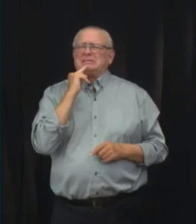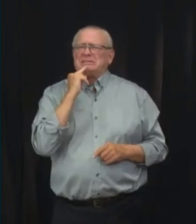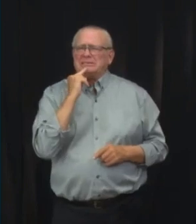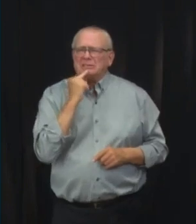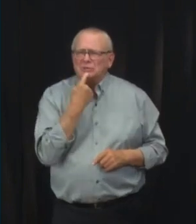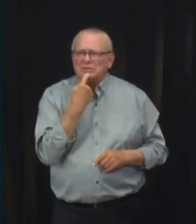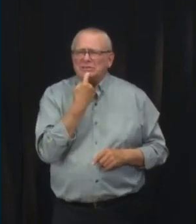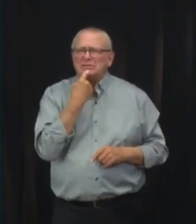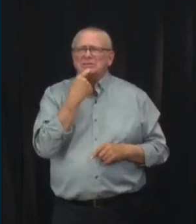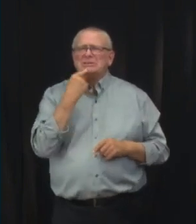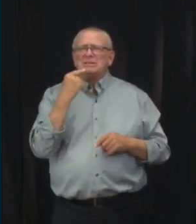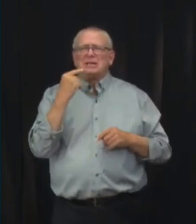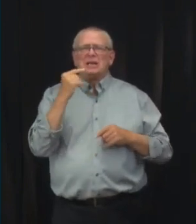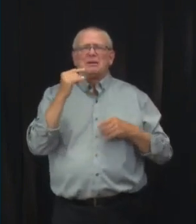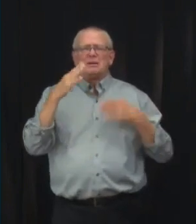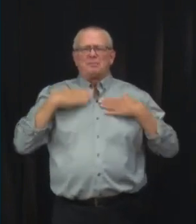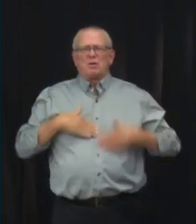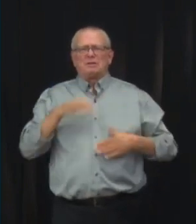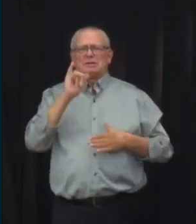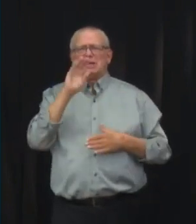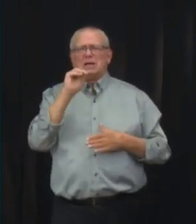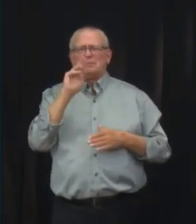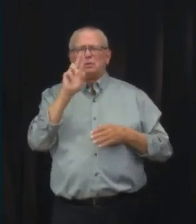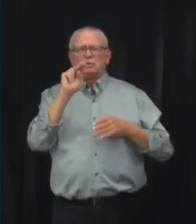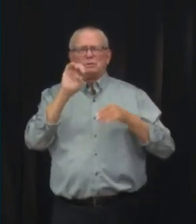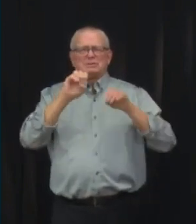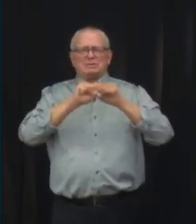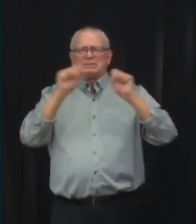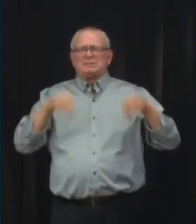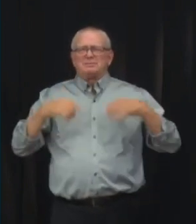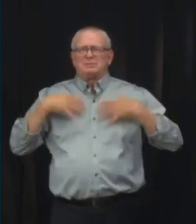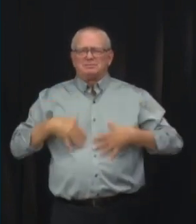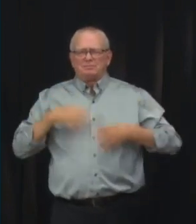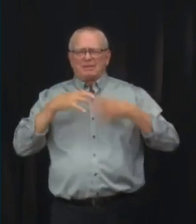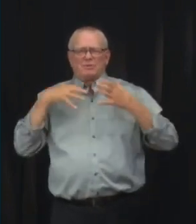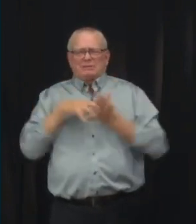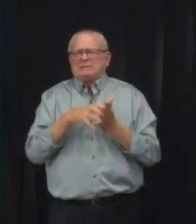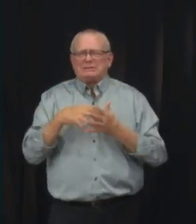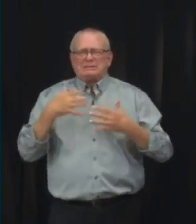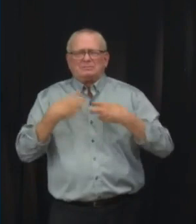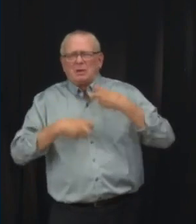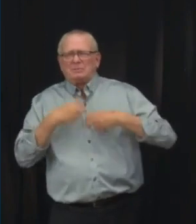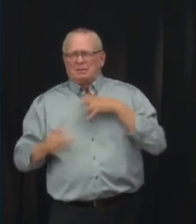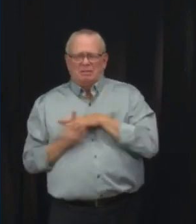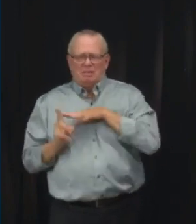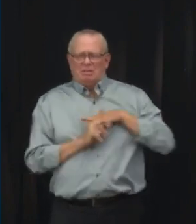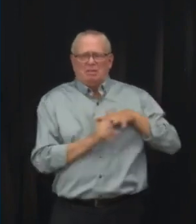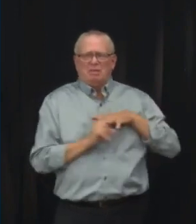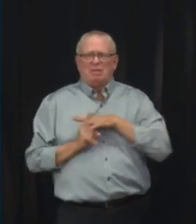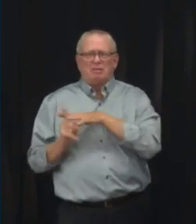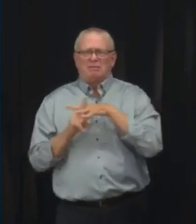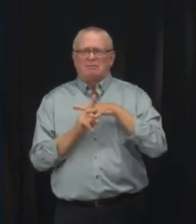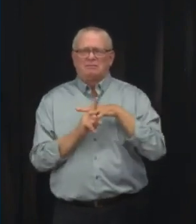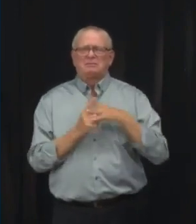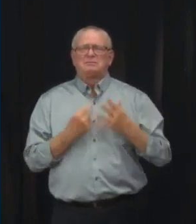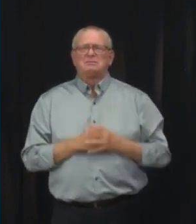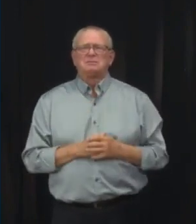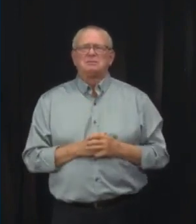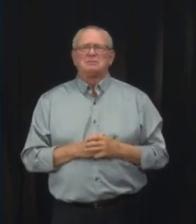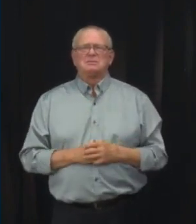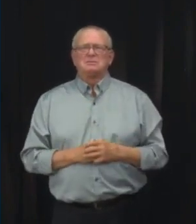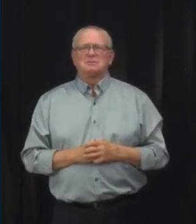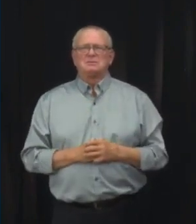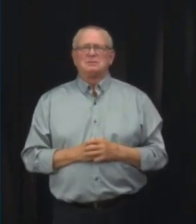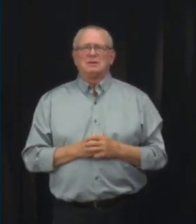conditions who had a primary series with three doses. Our data from the fifth wave showed that three